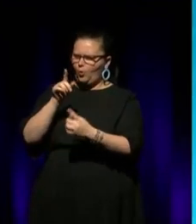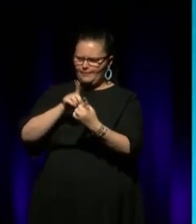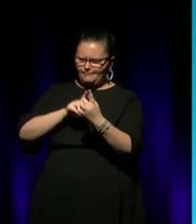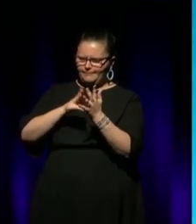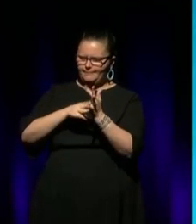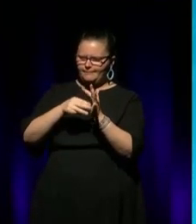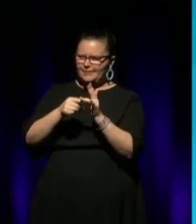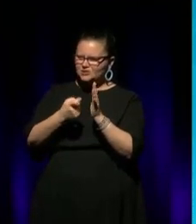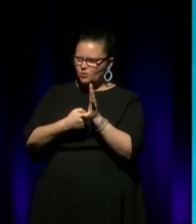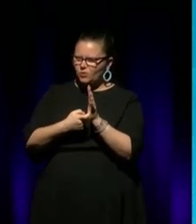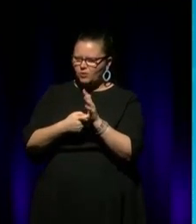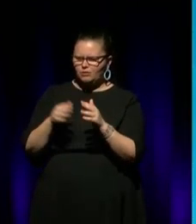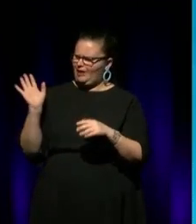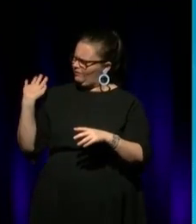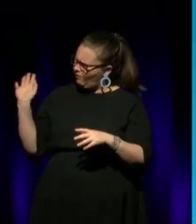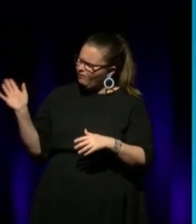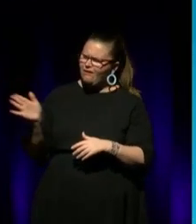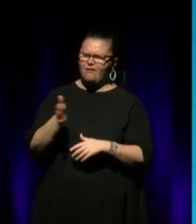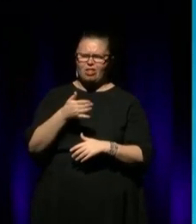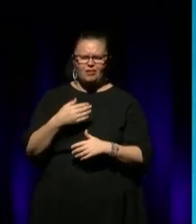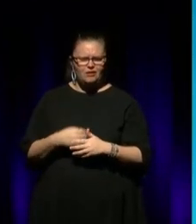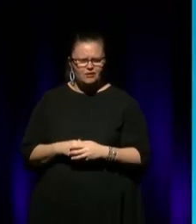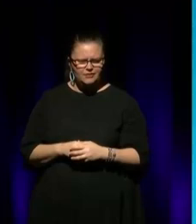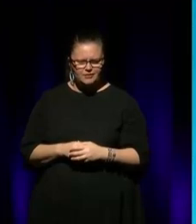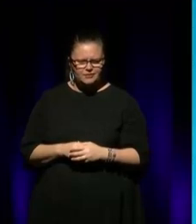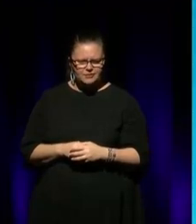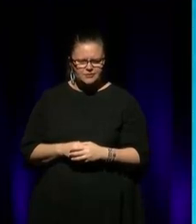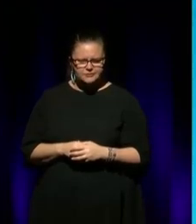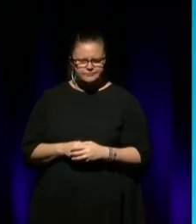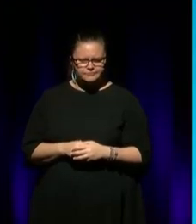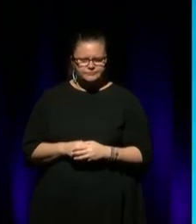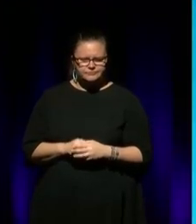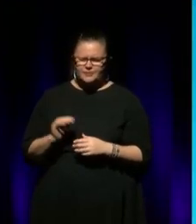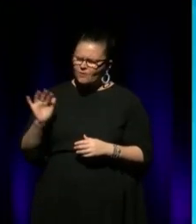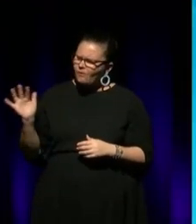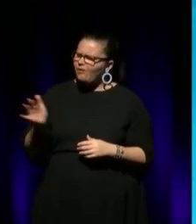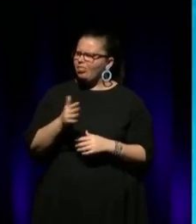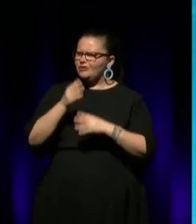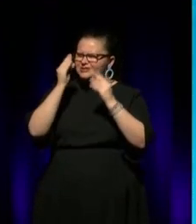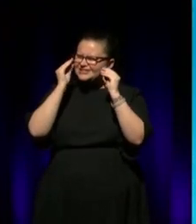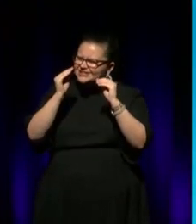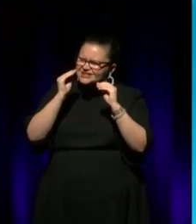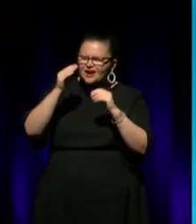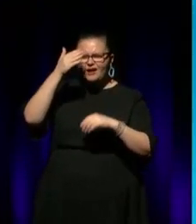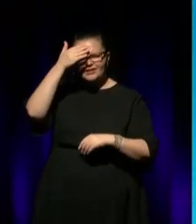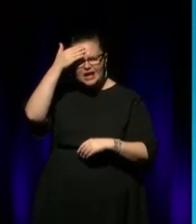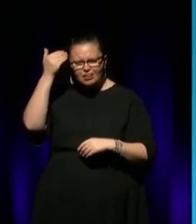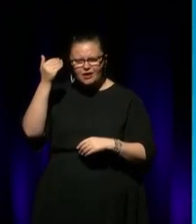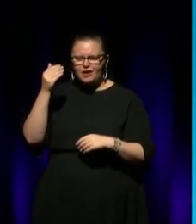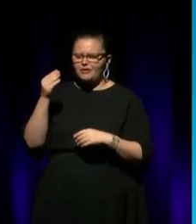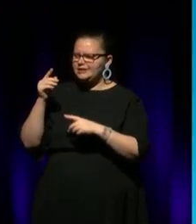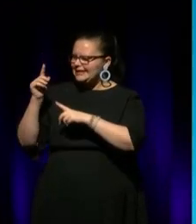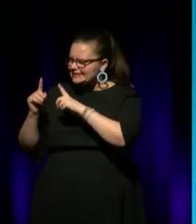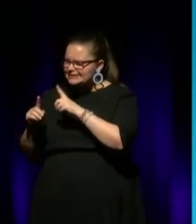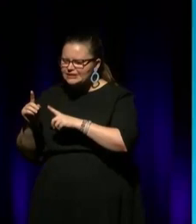David Jackport. Yeah, like, but all those... know, I've had... All... All those teachers and elders and from urban